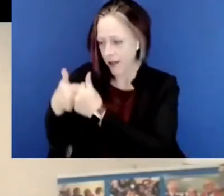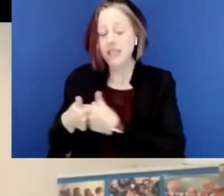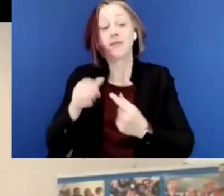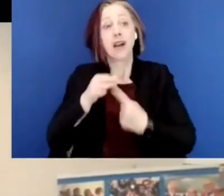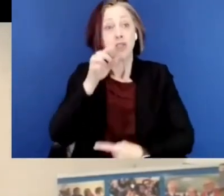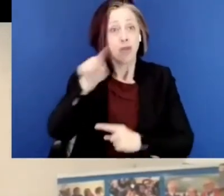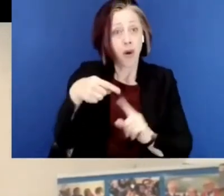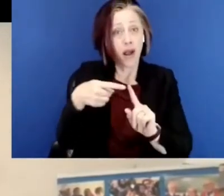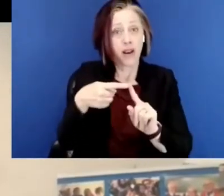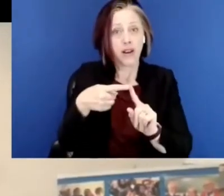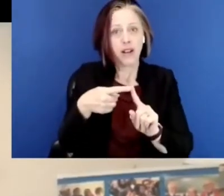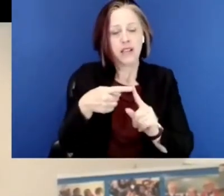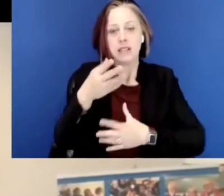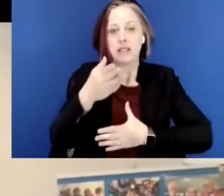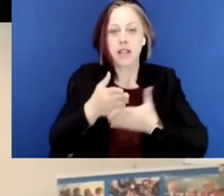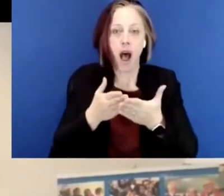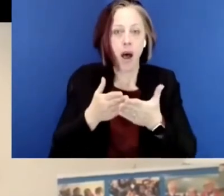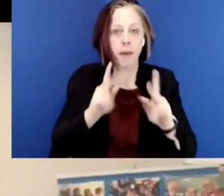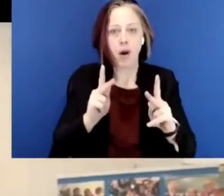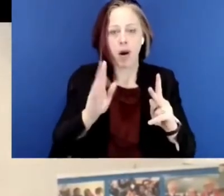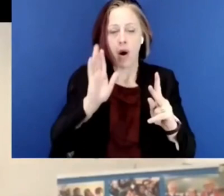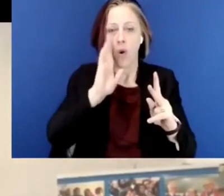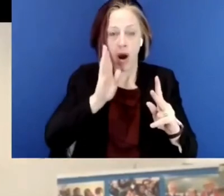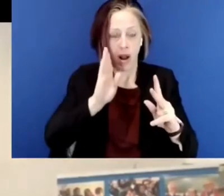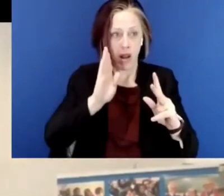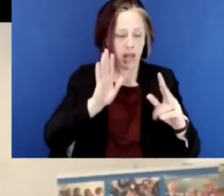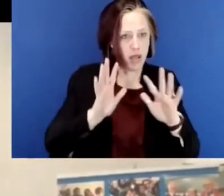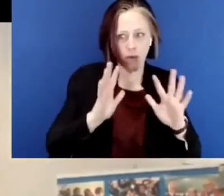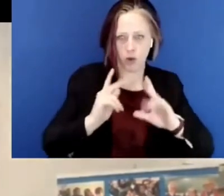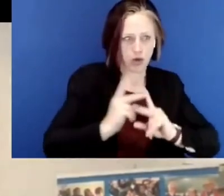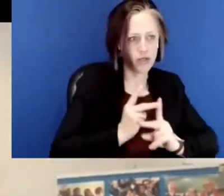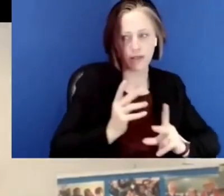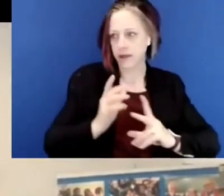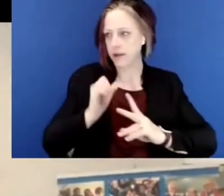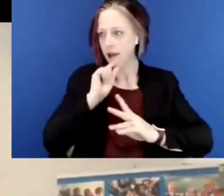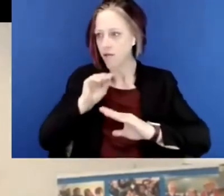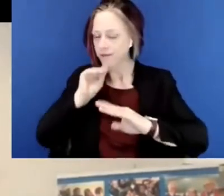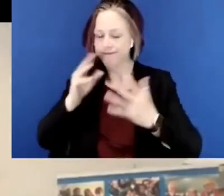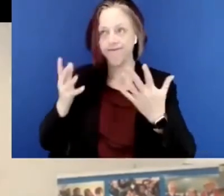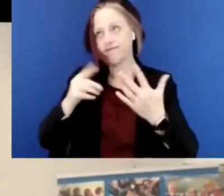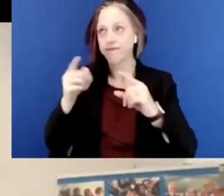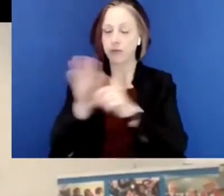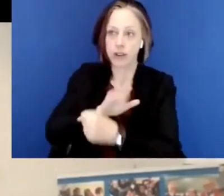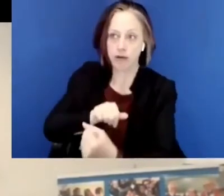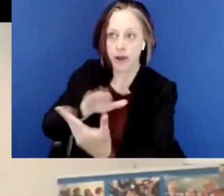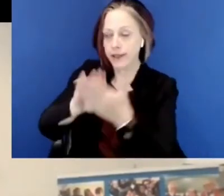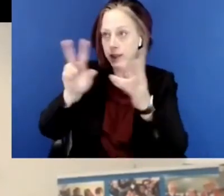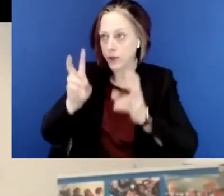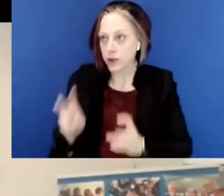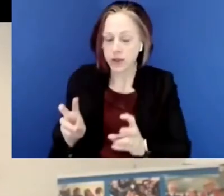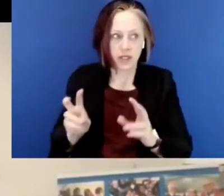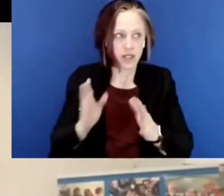challenges in front of us, especially when some would cut further or some would not directly